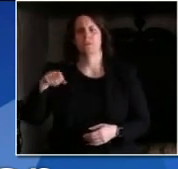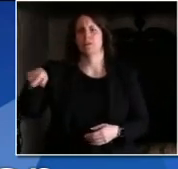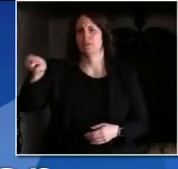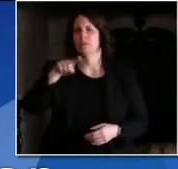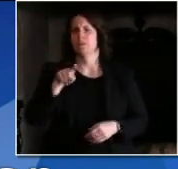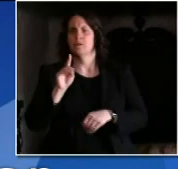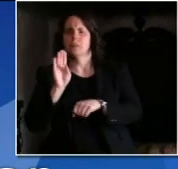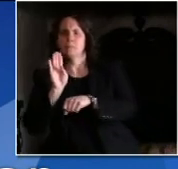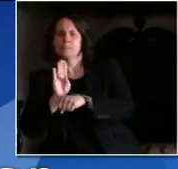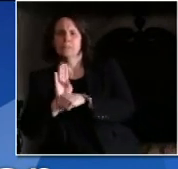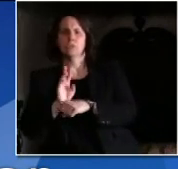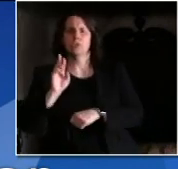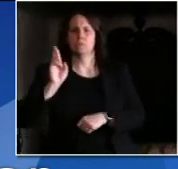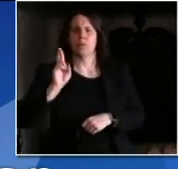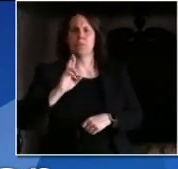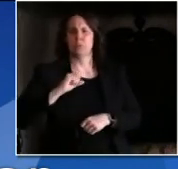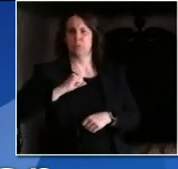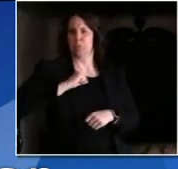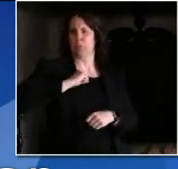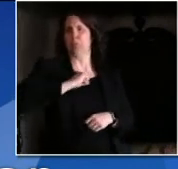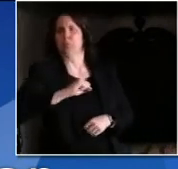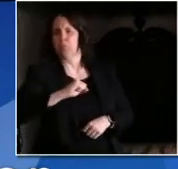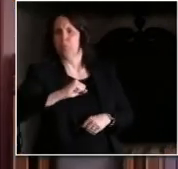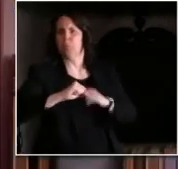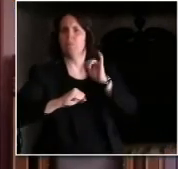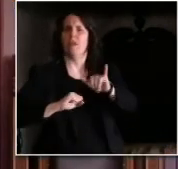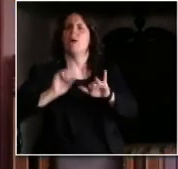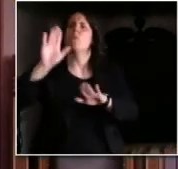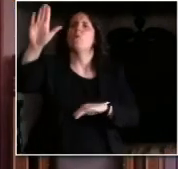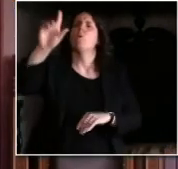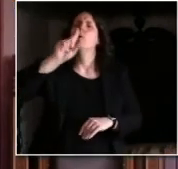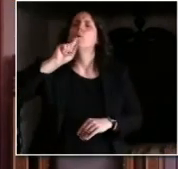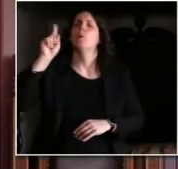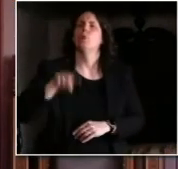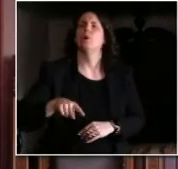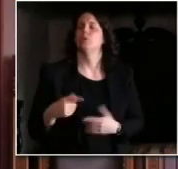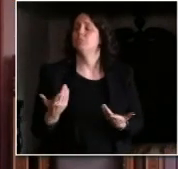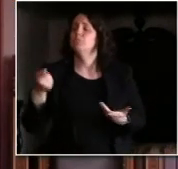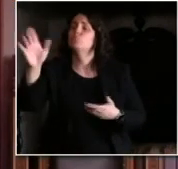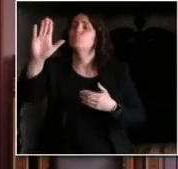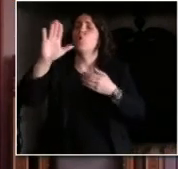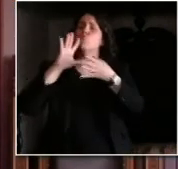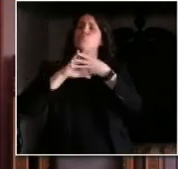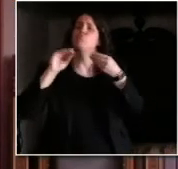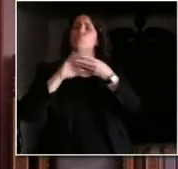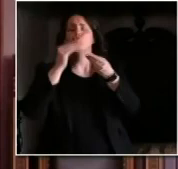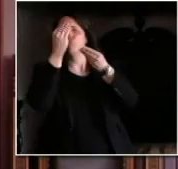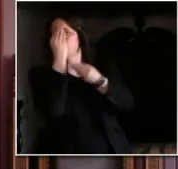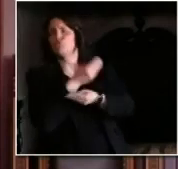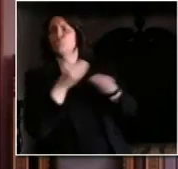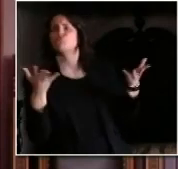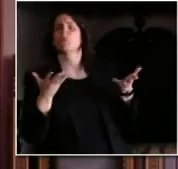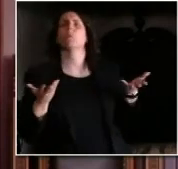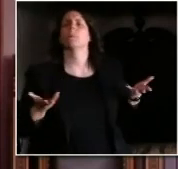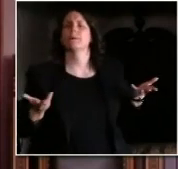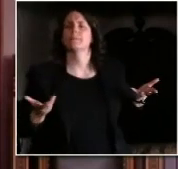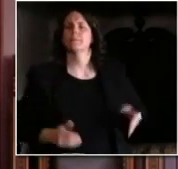today to extend the stay-at-home order. What is your message to them? Well, it was clear in the 20 minutes I took to